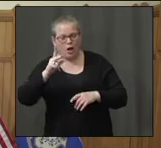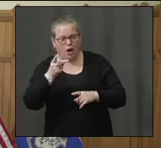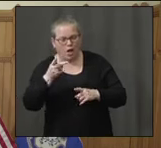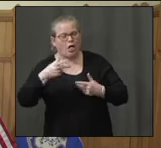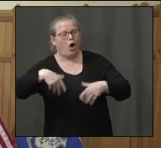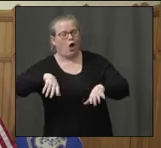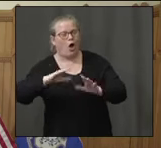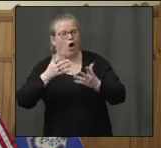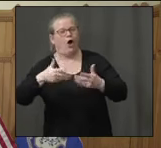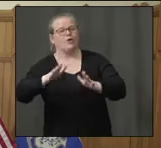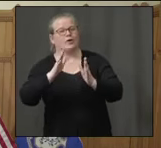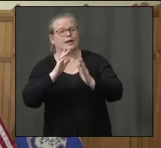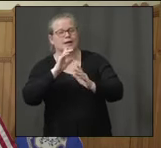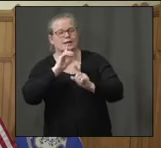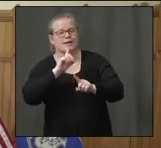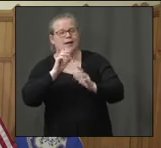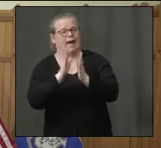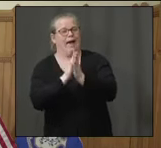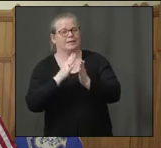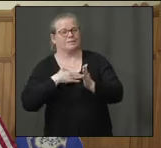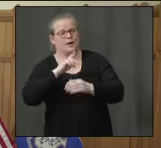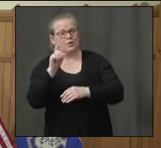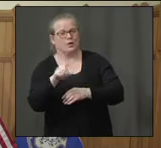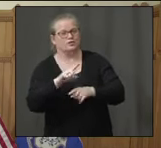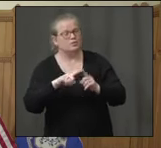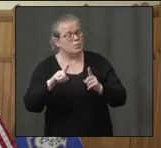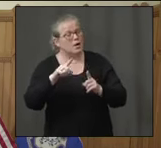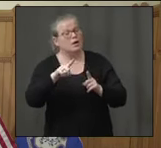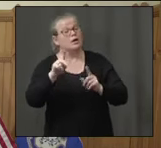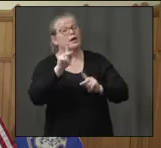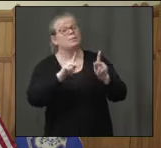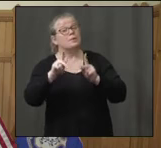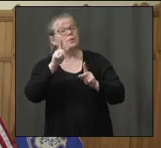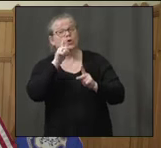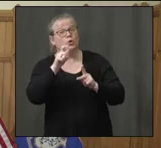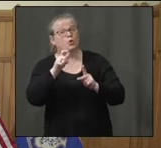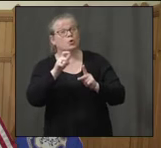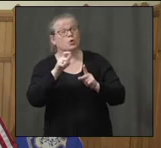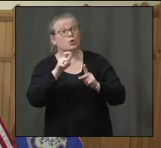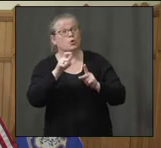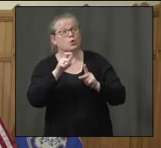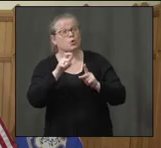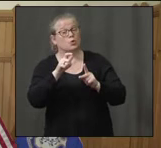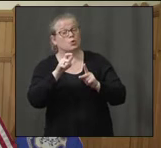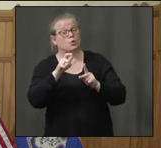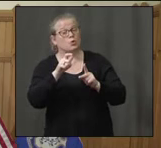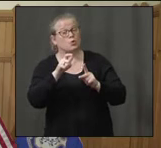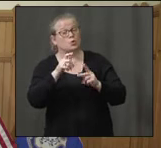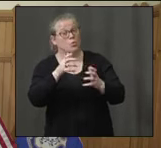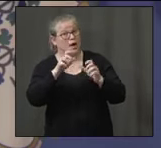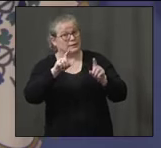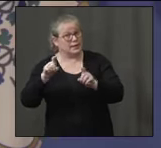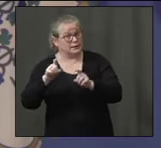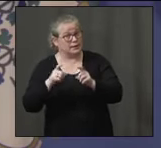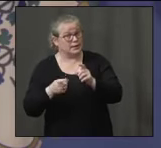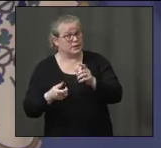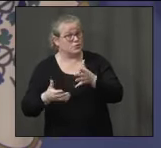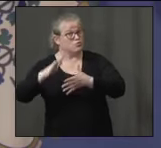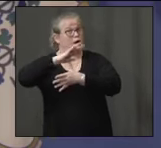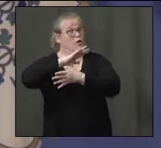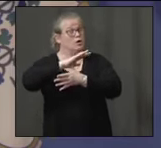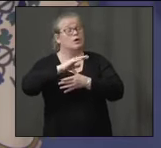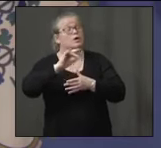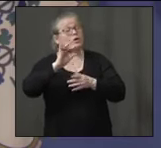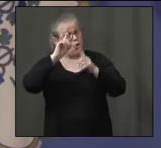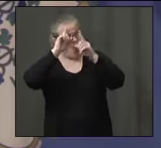prioritize people you would like to see tested then, if you're going to get up to 1.5 million by mid-May? Is there a plan along